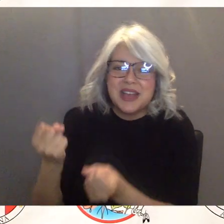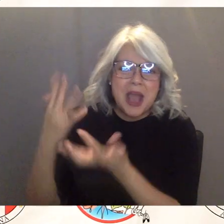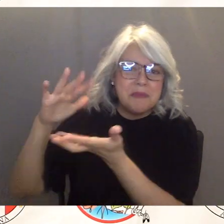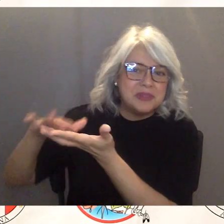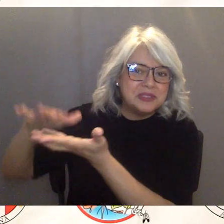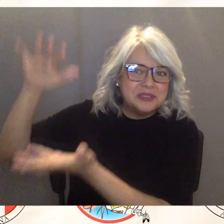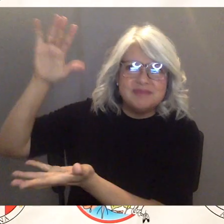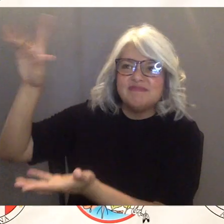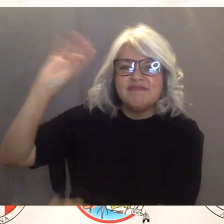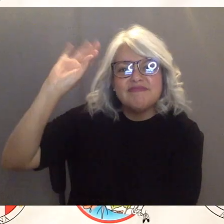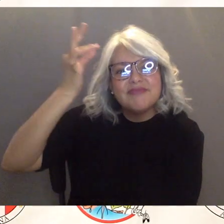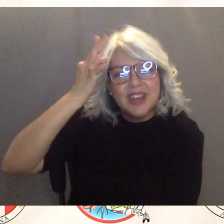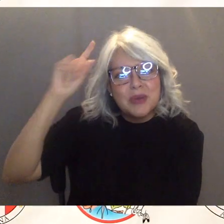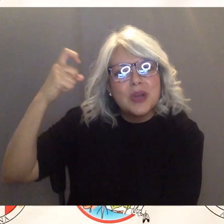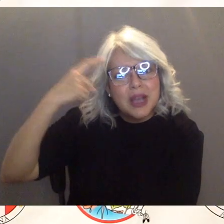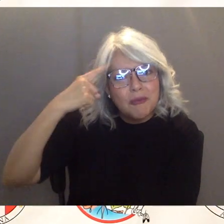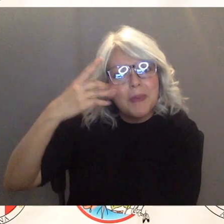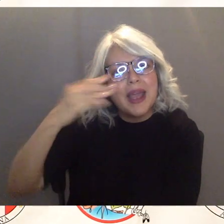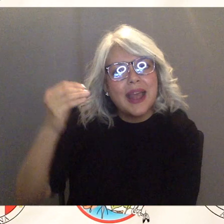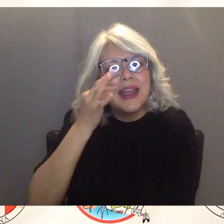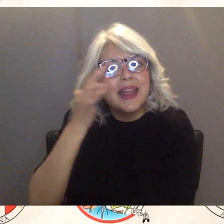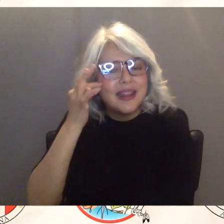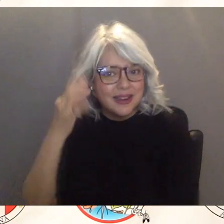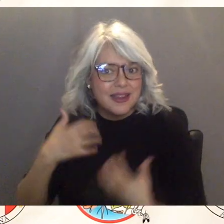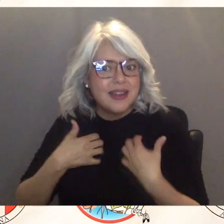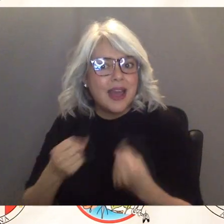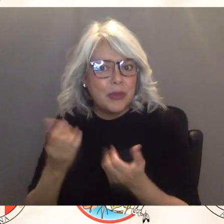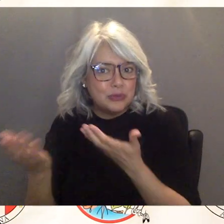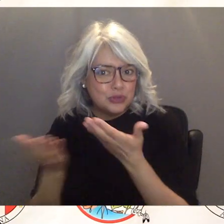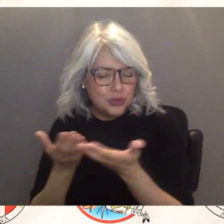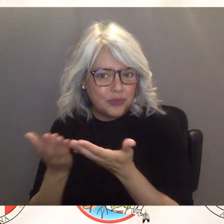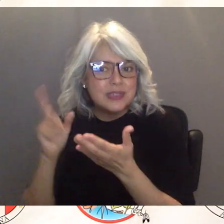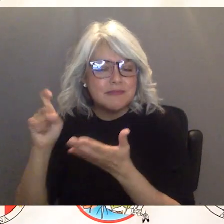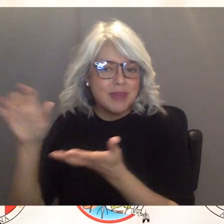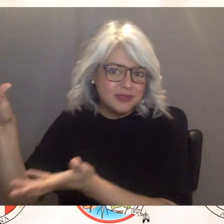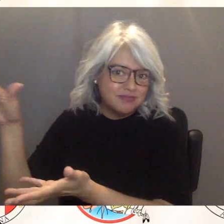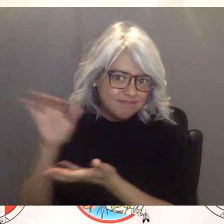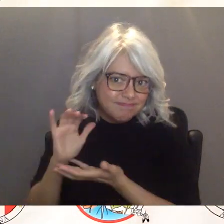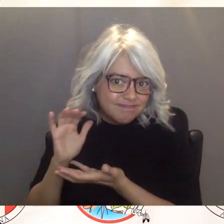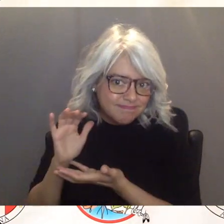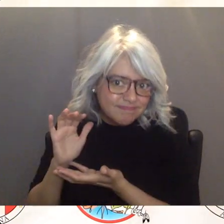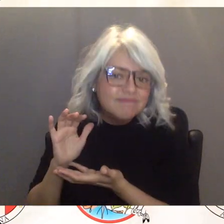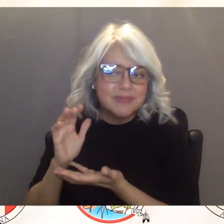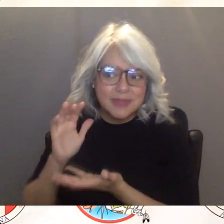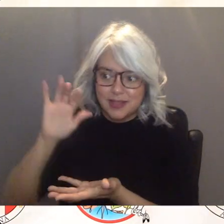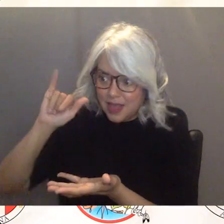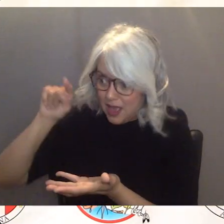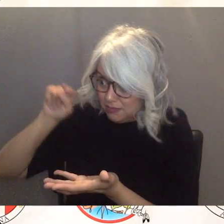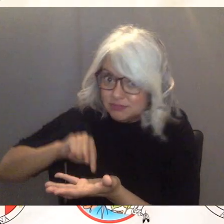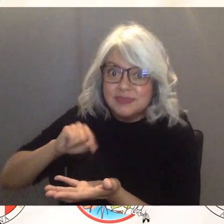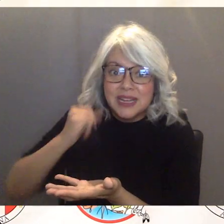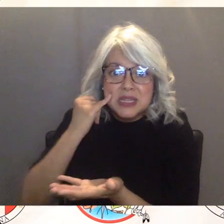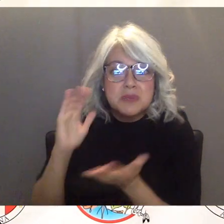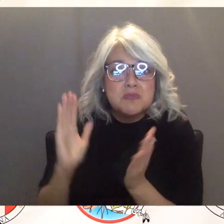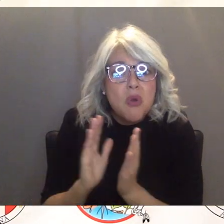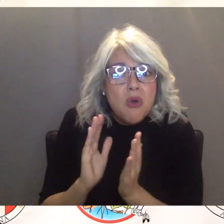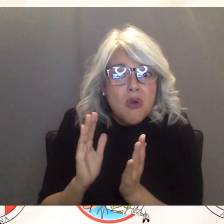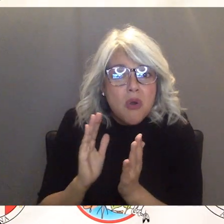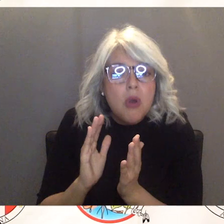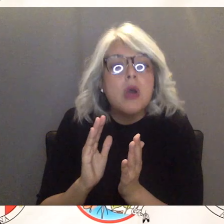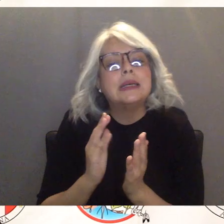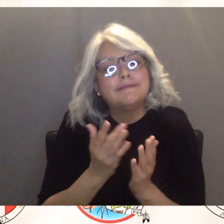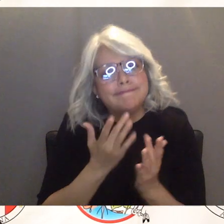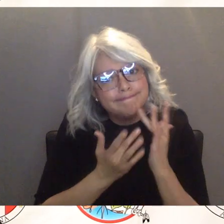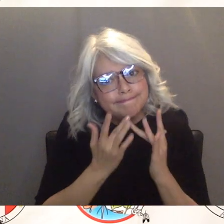federal government and ihs services uh to give us that vaccine and if we get it in small allotments we can only